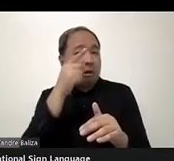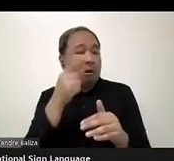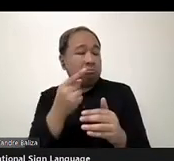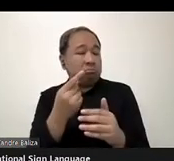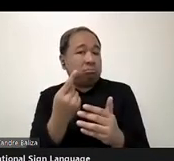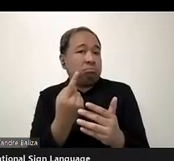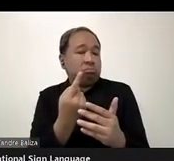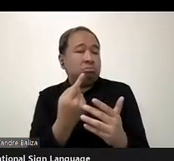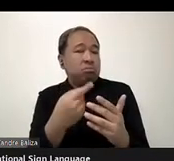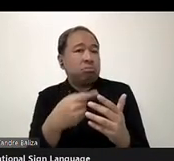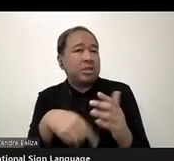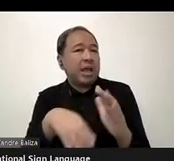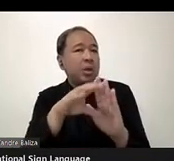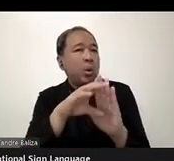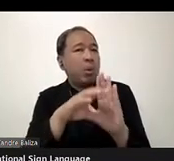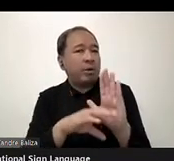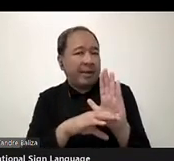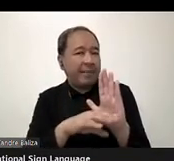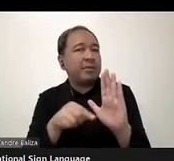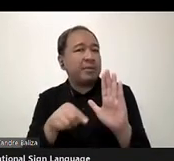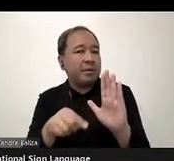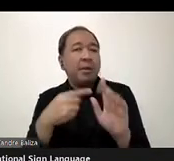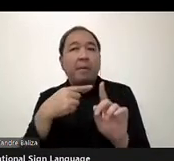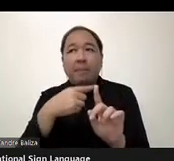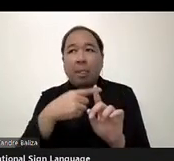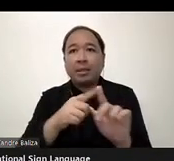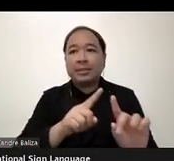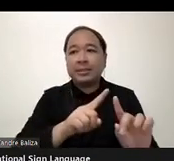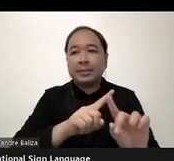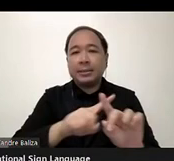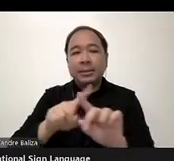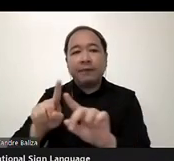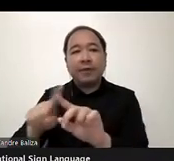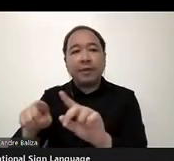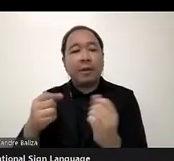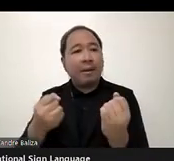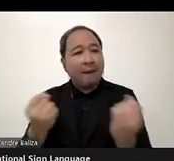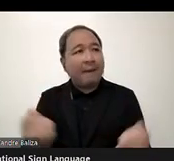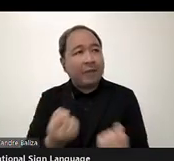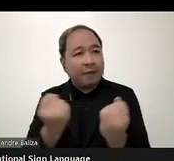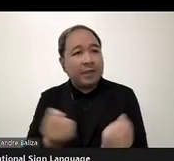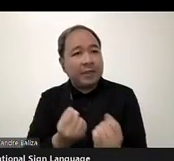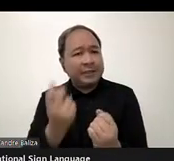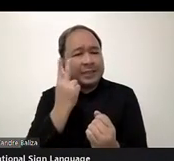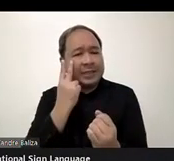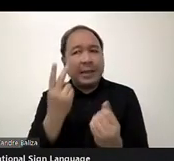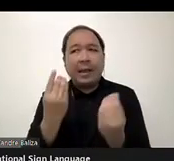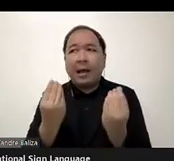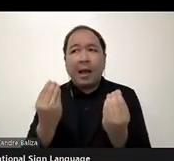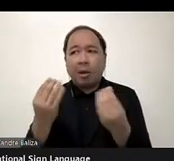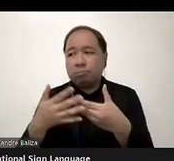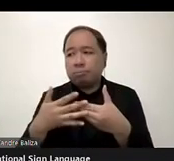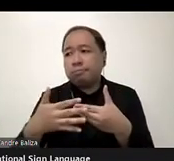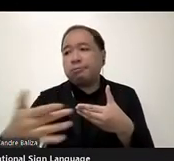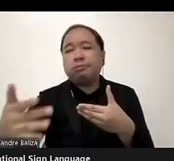several other other activities we are looking at how we can move forward in the future. Whether should we be